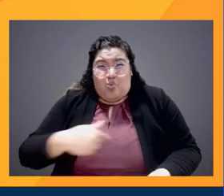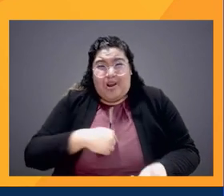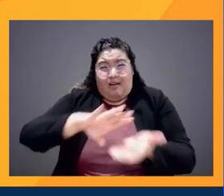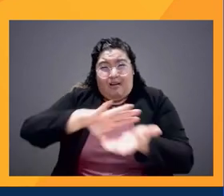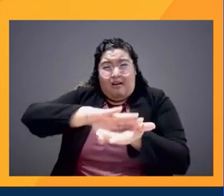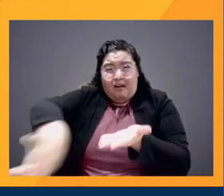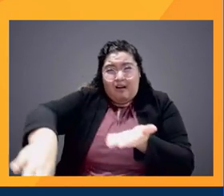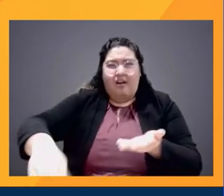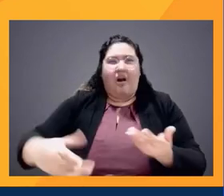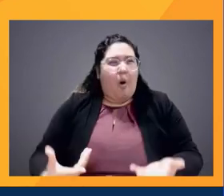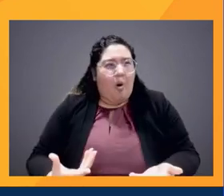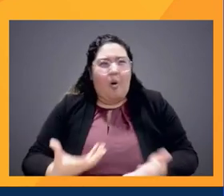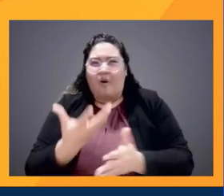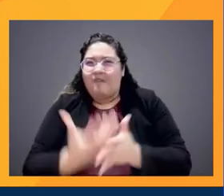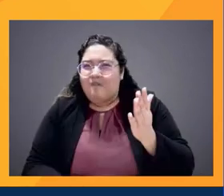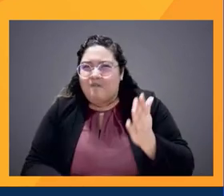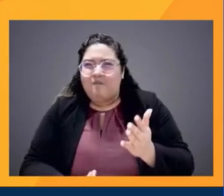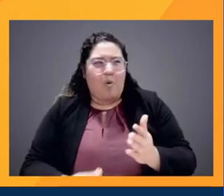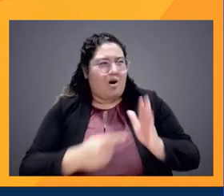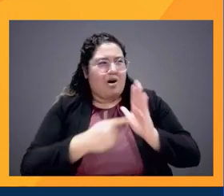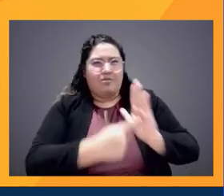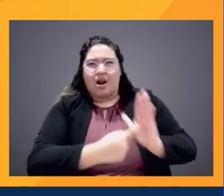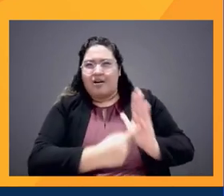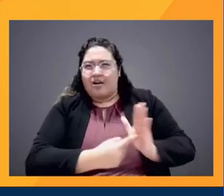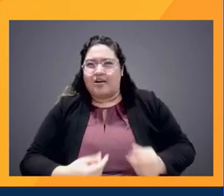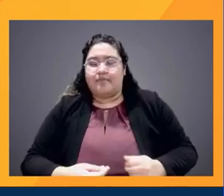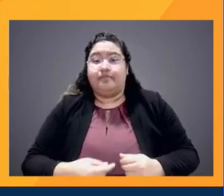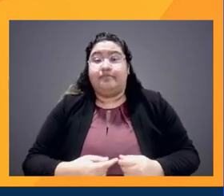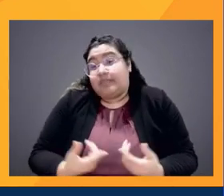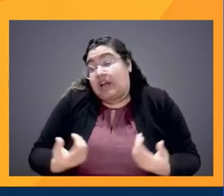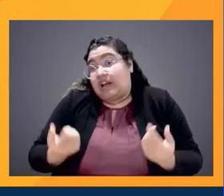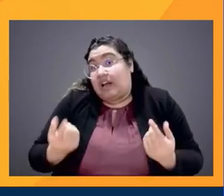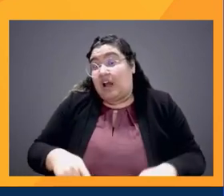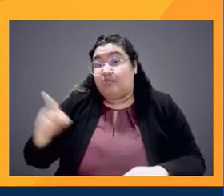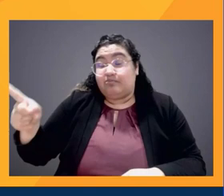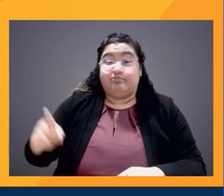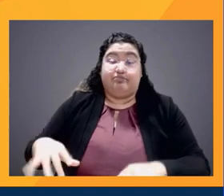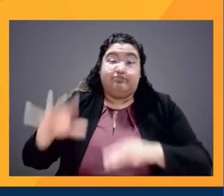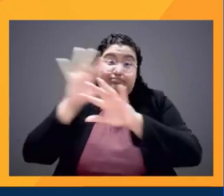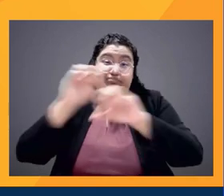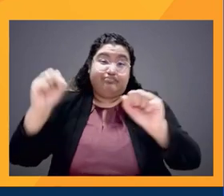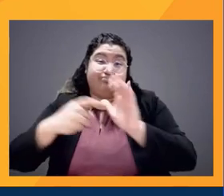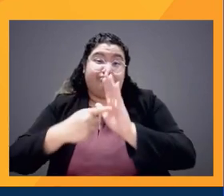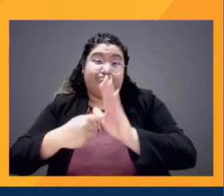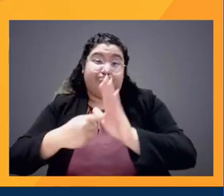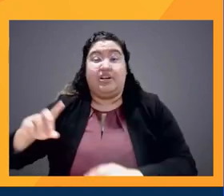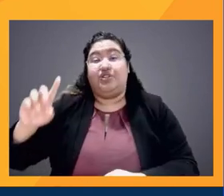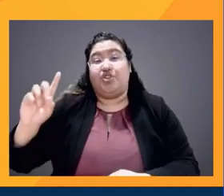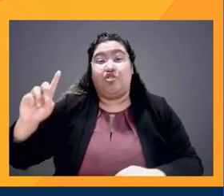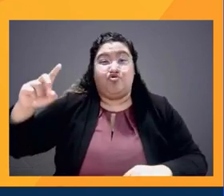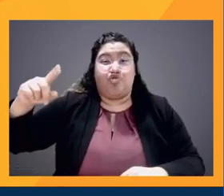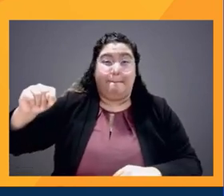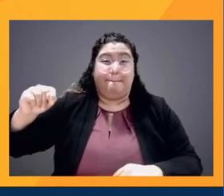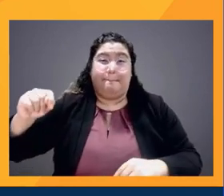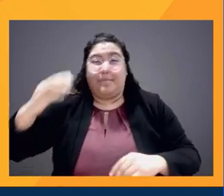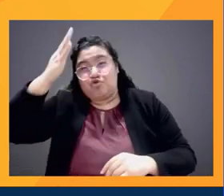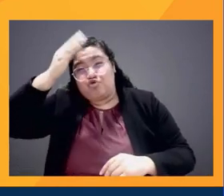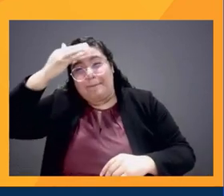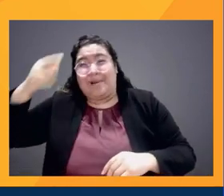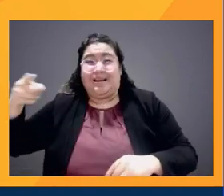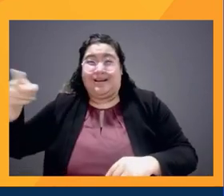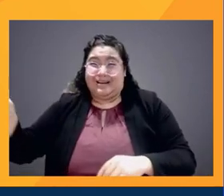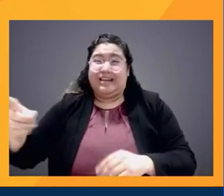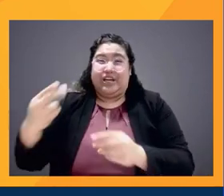and in that void, politicians like Donald Trump have used negative stereotypes to demonize and target the Latino